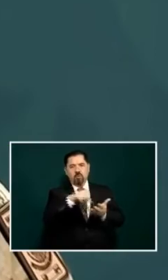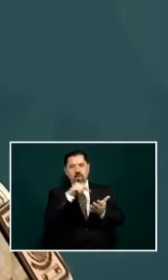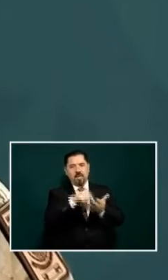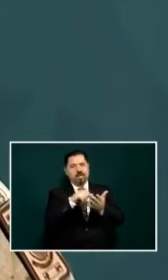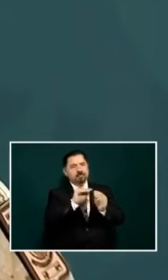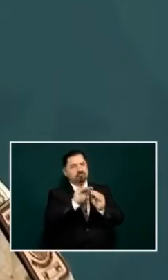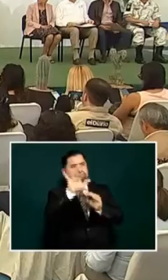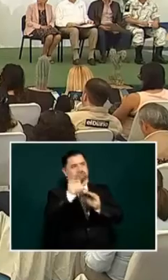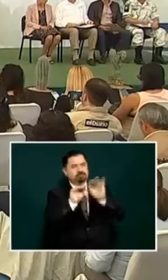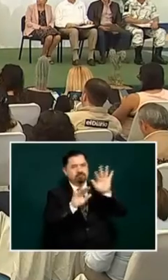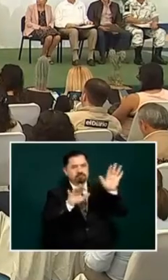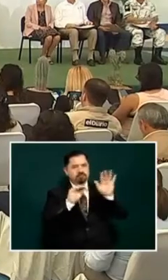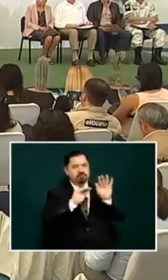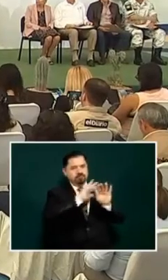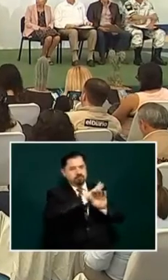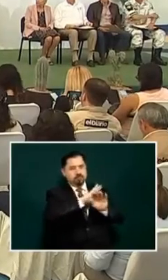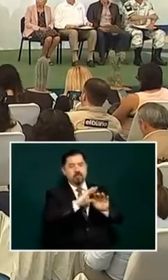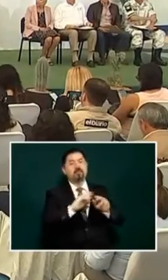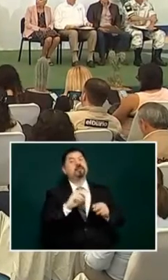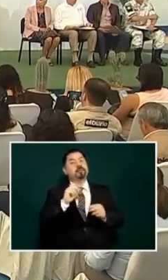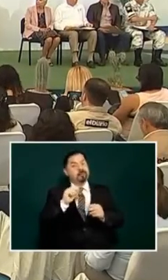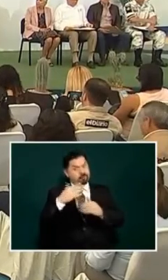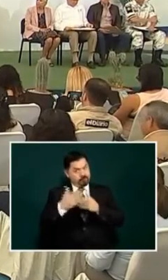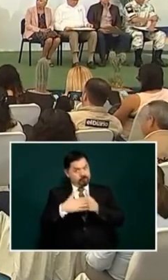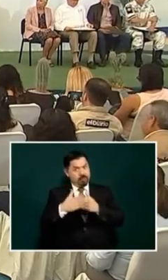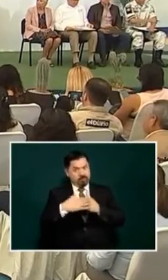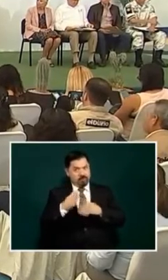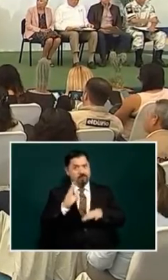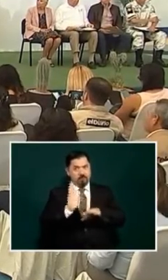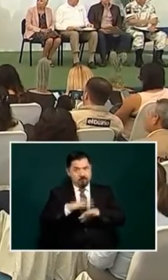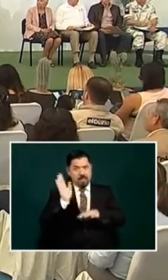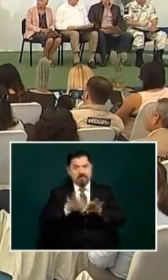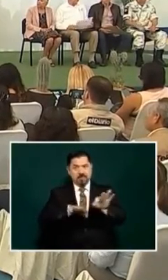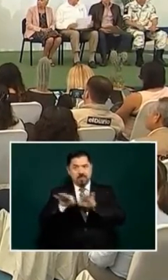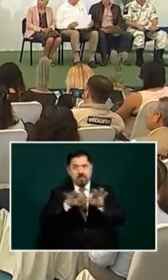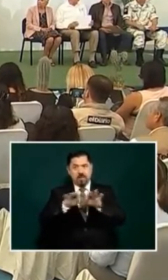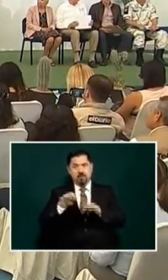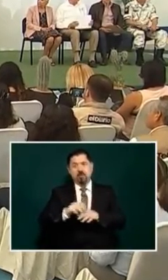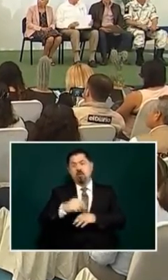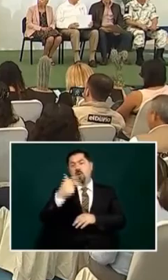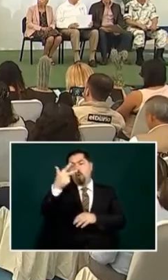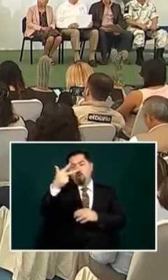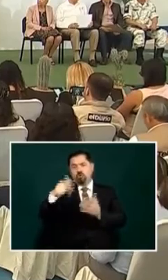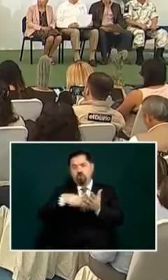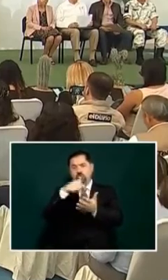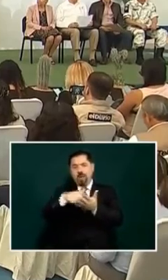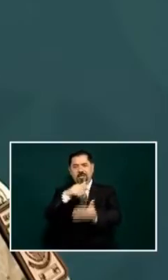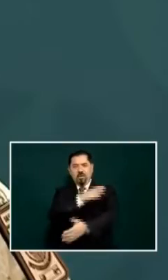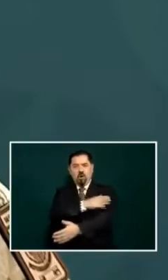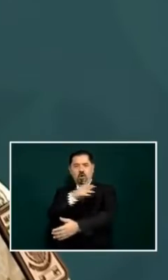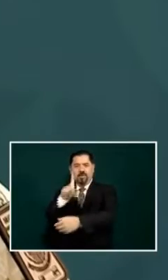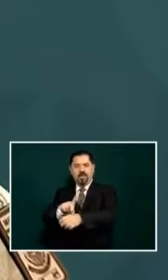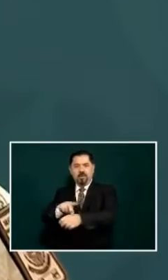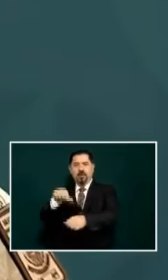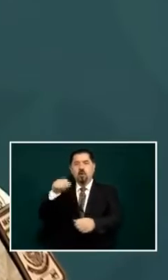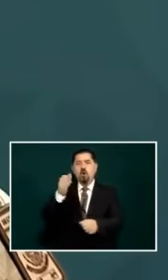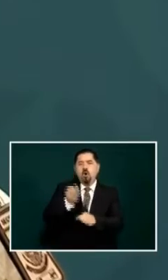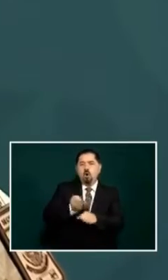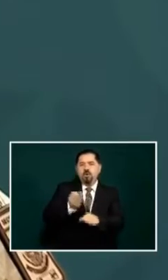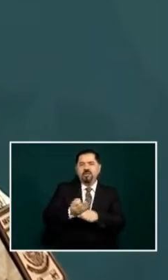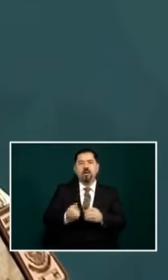they will be doubling them when they've grown in their uh to eight coordinations right now they